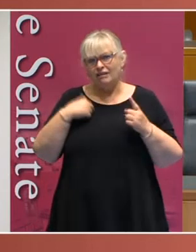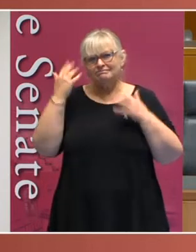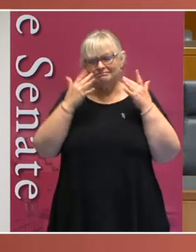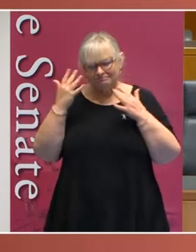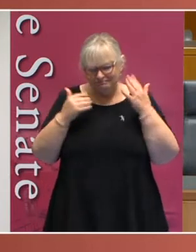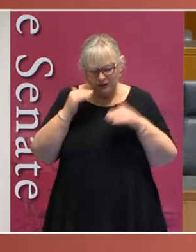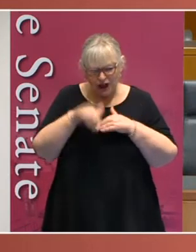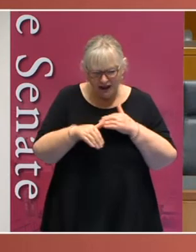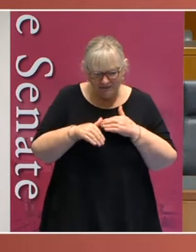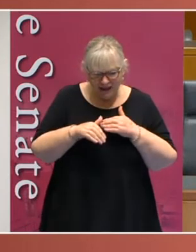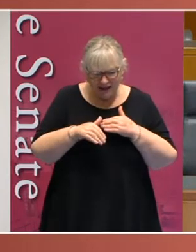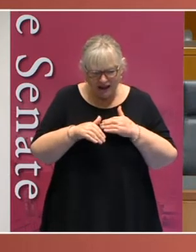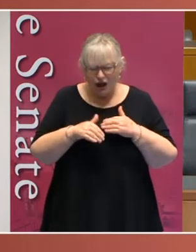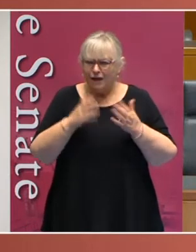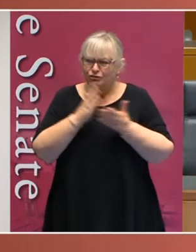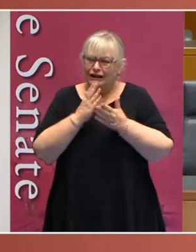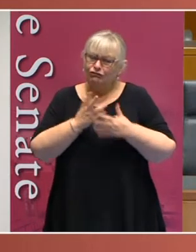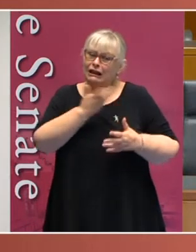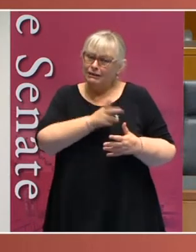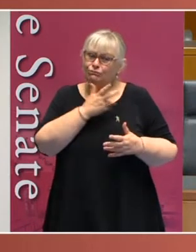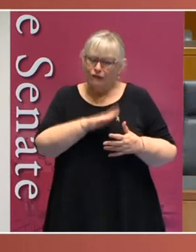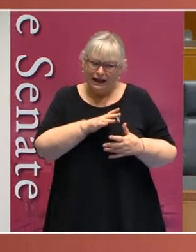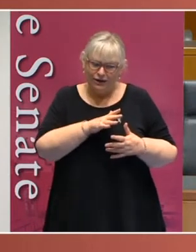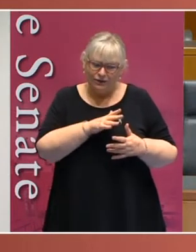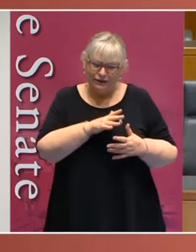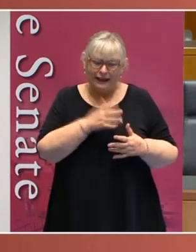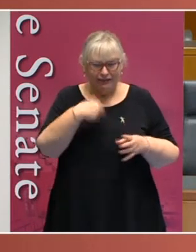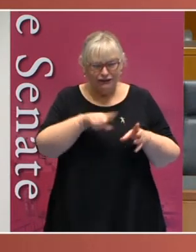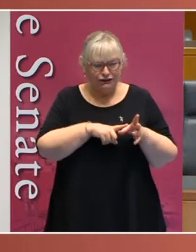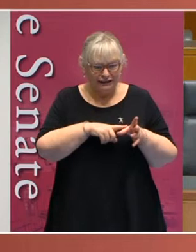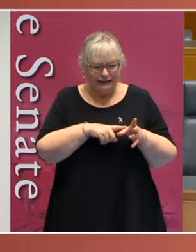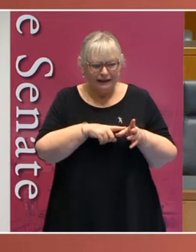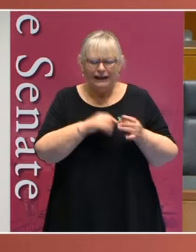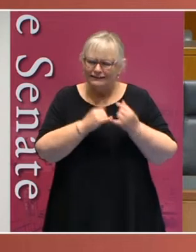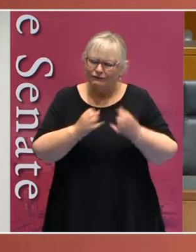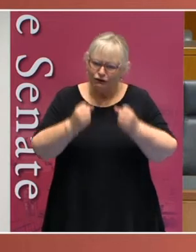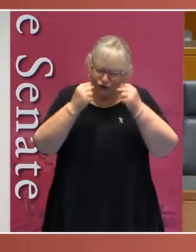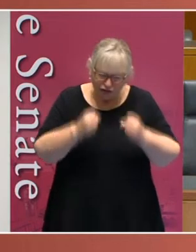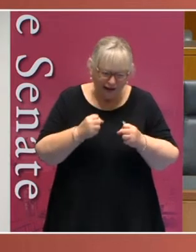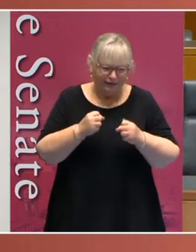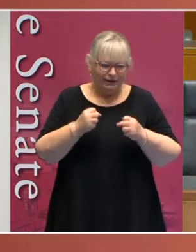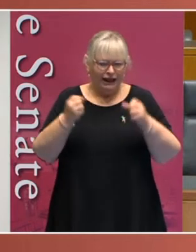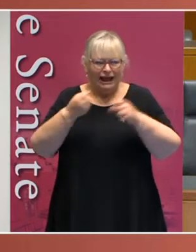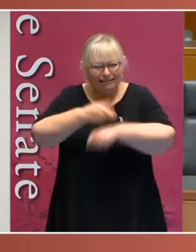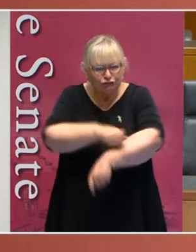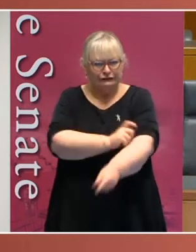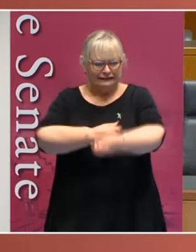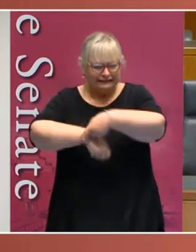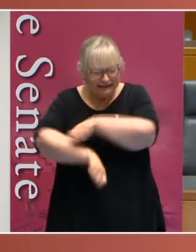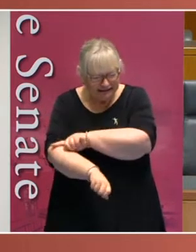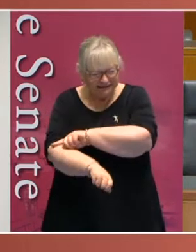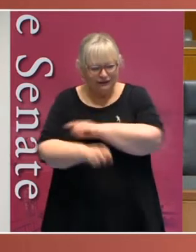with such great pride this year is the strength and resilience that we have demonstrated